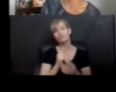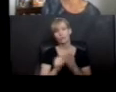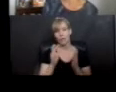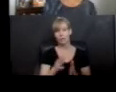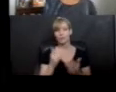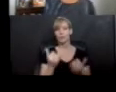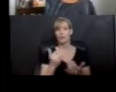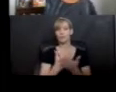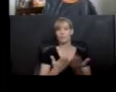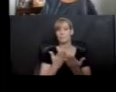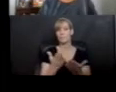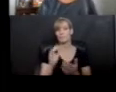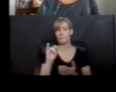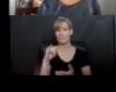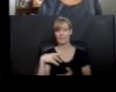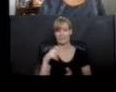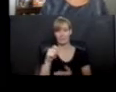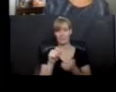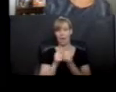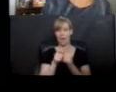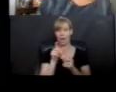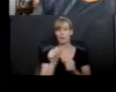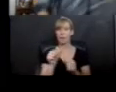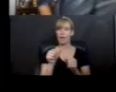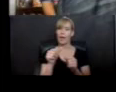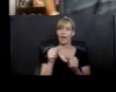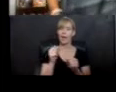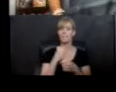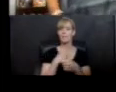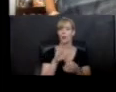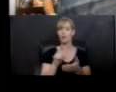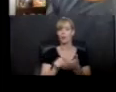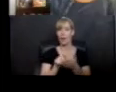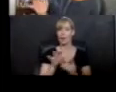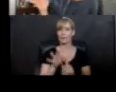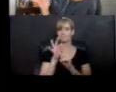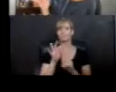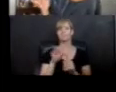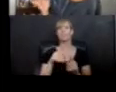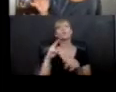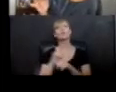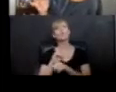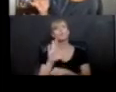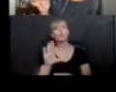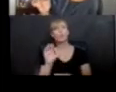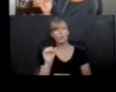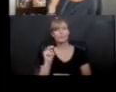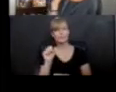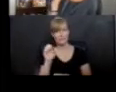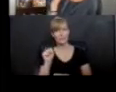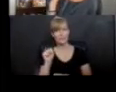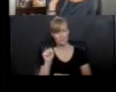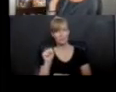how you can bring your writing to life. So using your senses. So we know you have five senses, right?